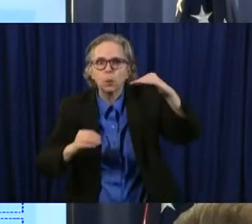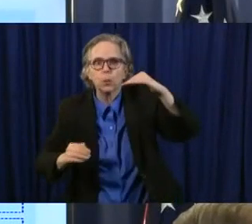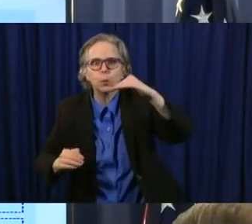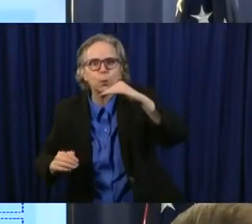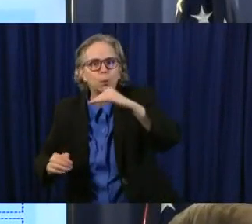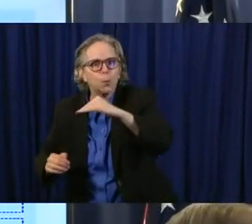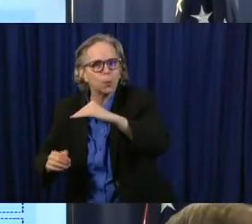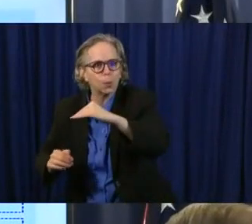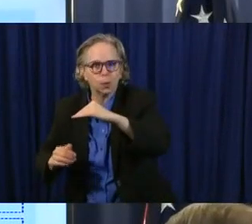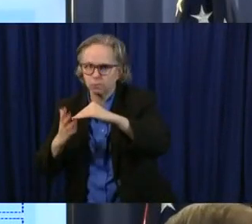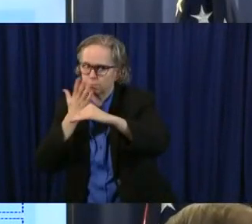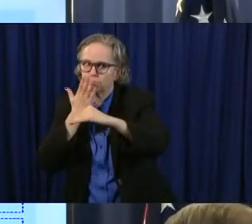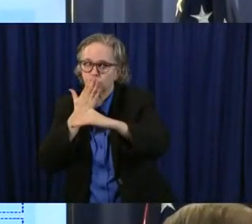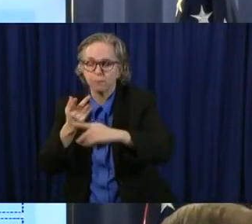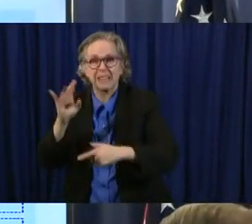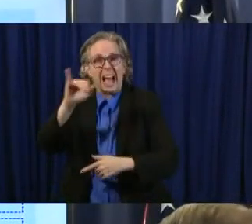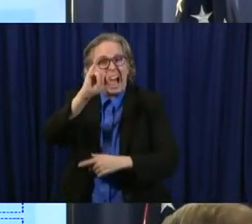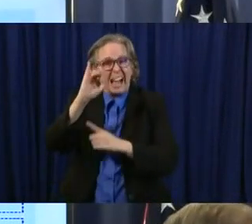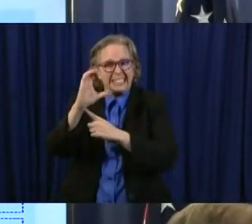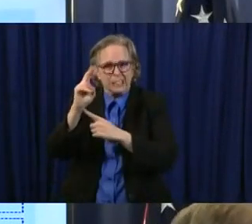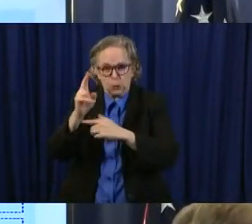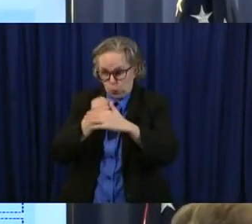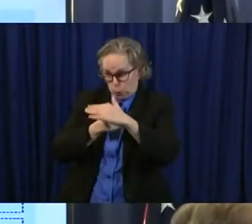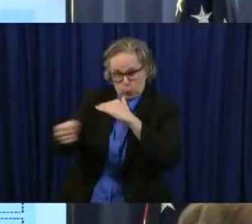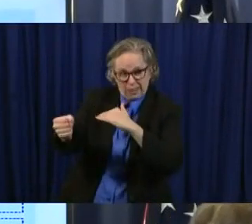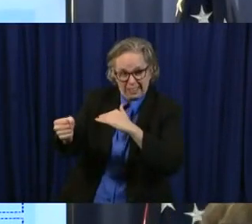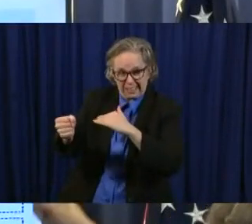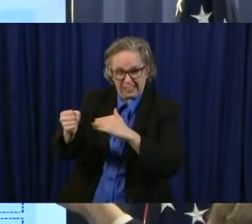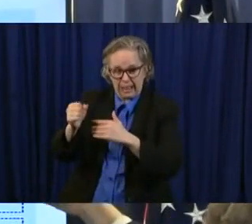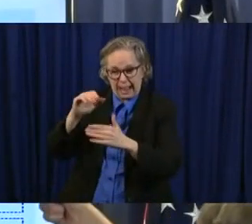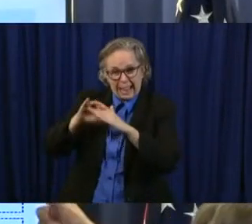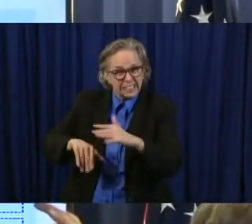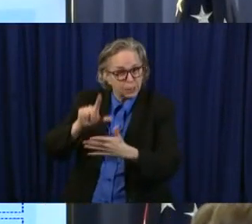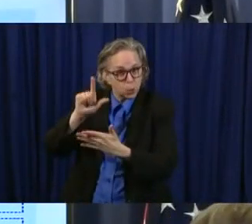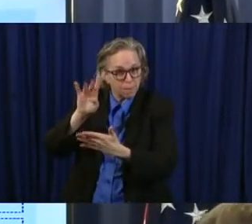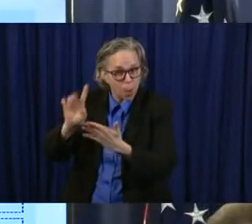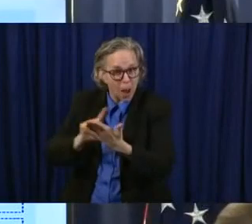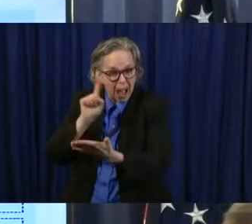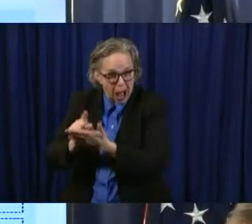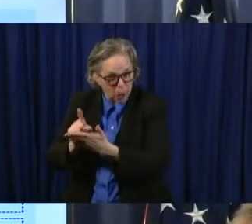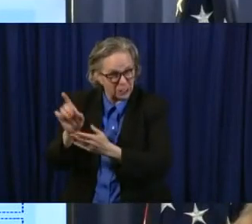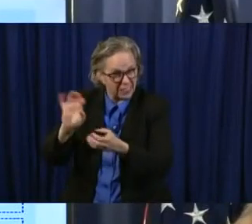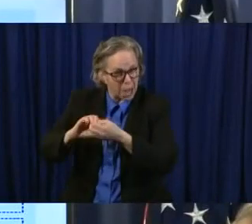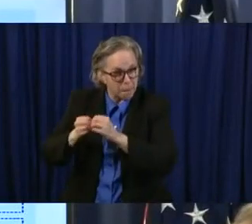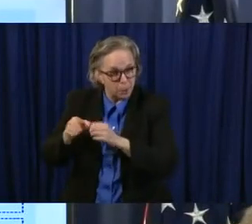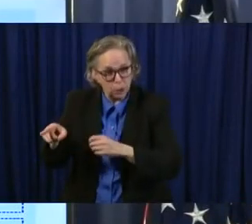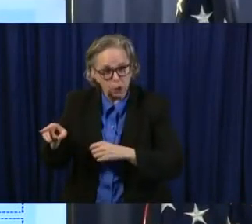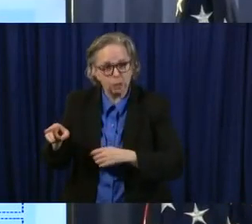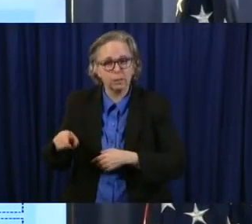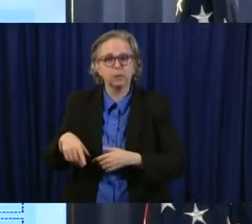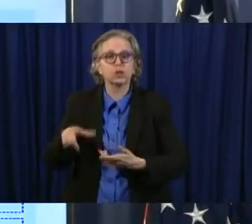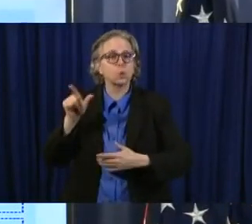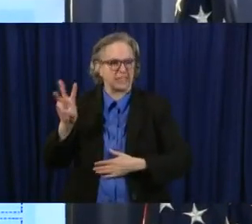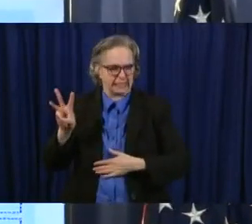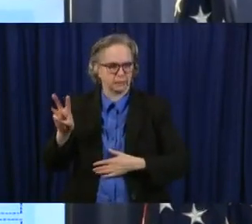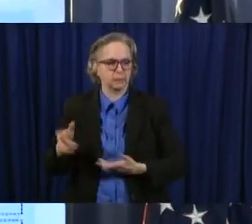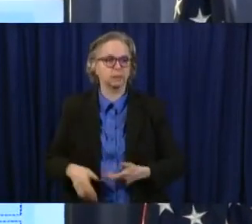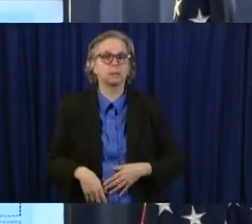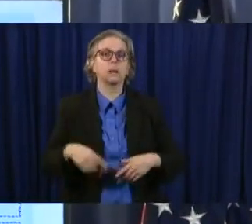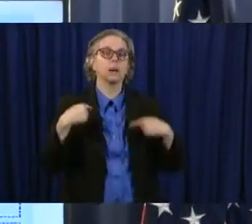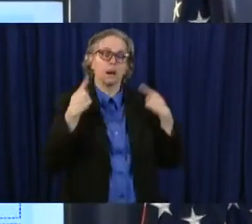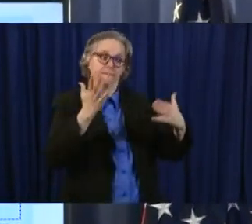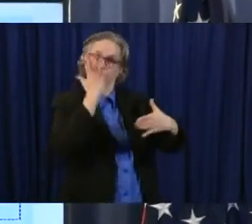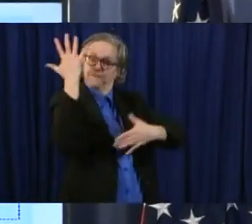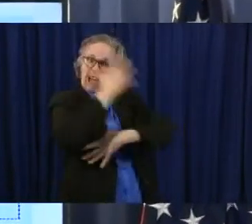24 hours, 26 five day average is 20. So you can see with these lines that what you have done